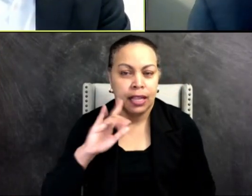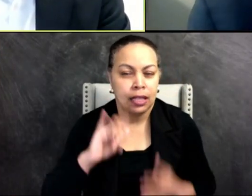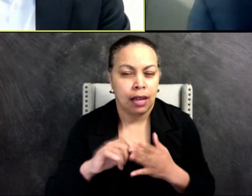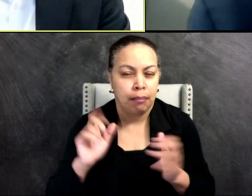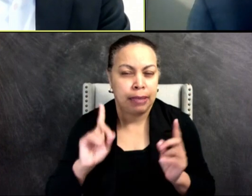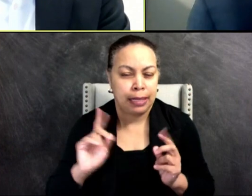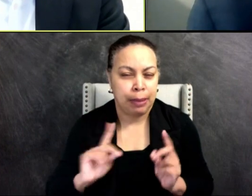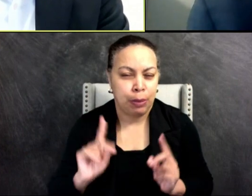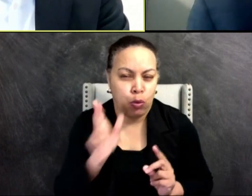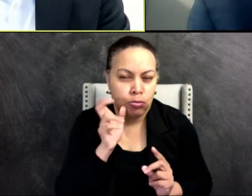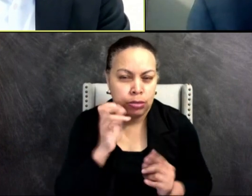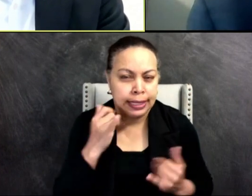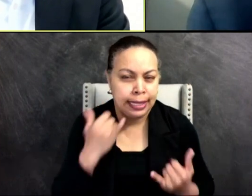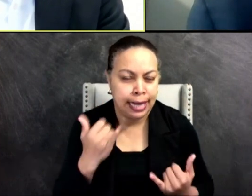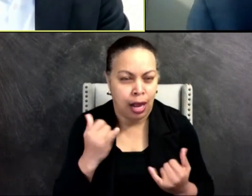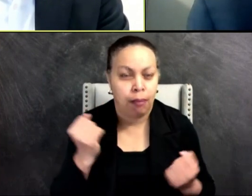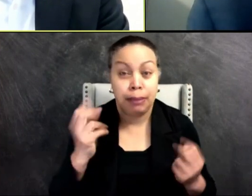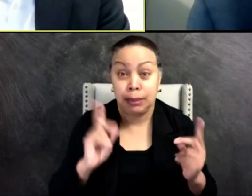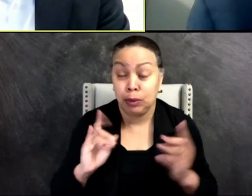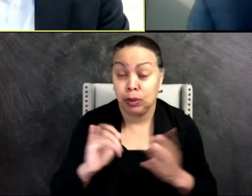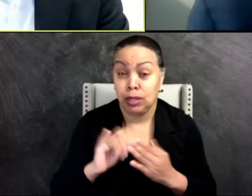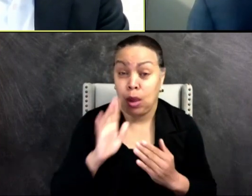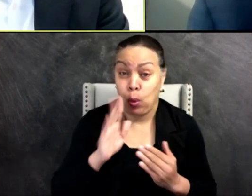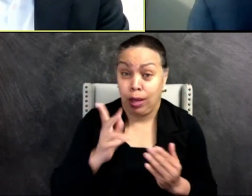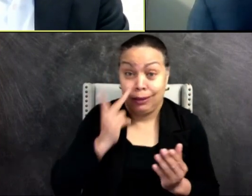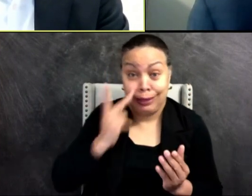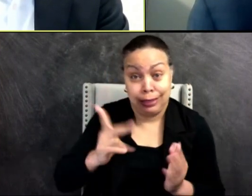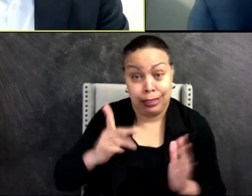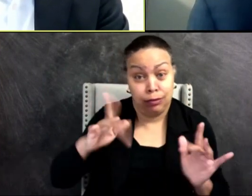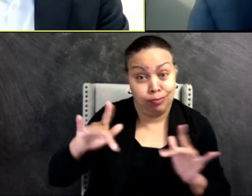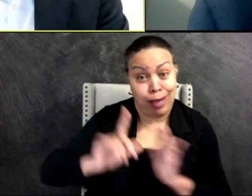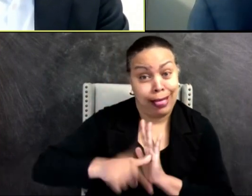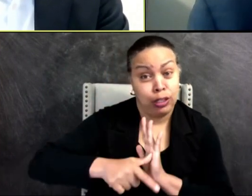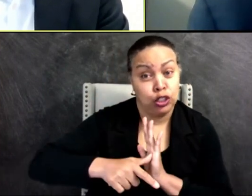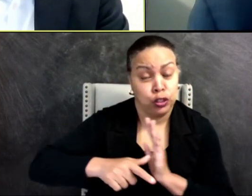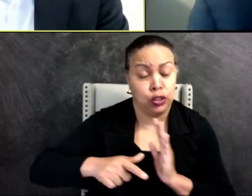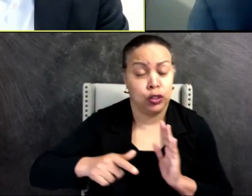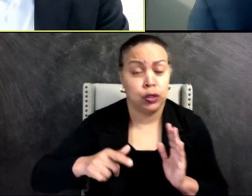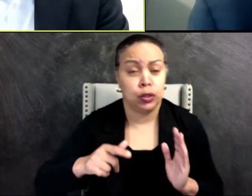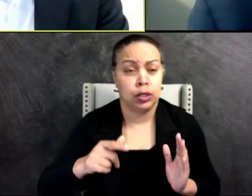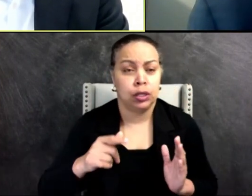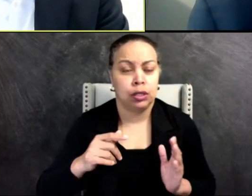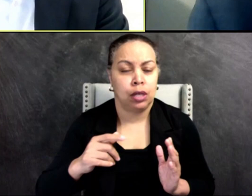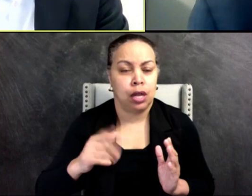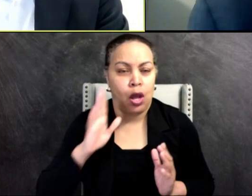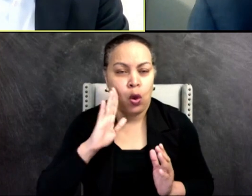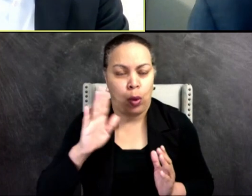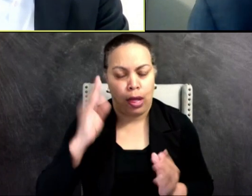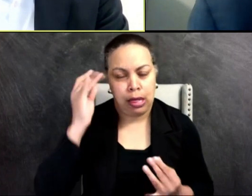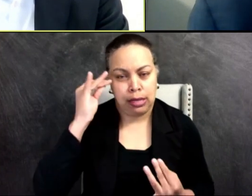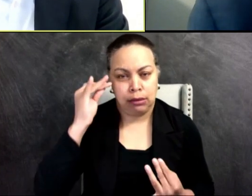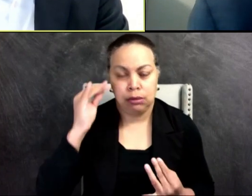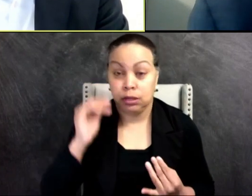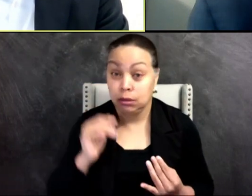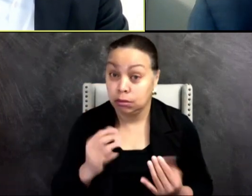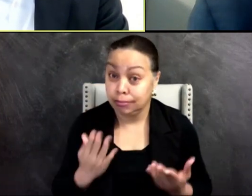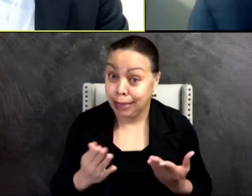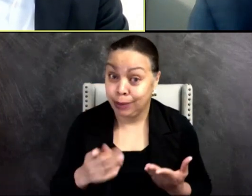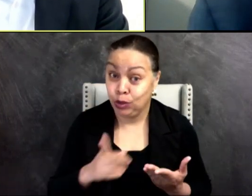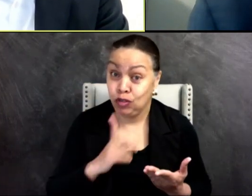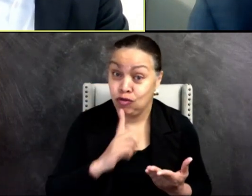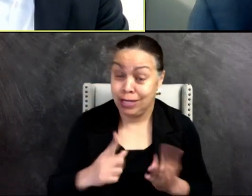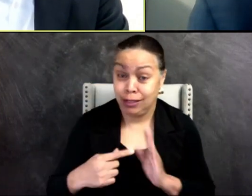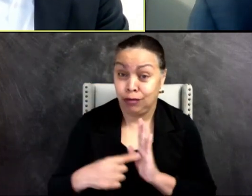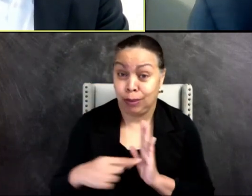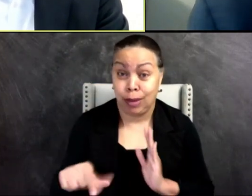tonight and many who will see this recording when it's all said and done and will think about whether you were really representing the interests of